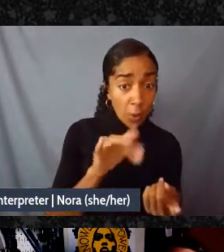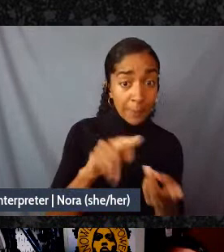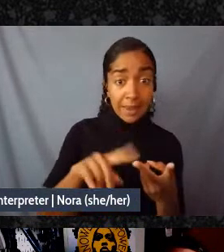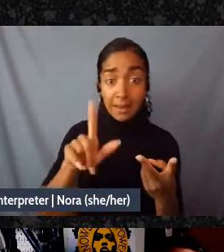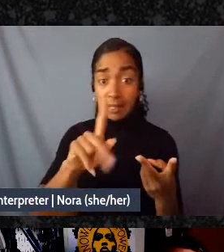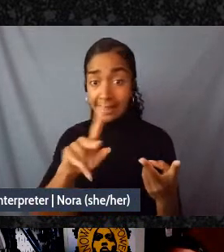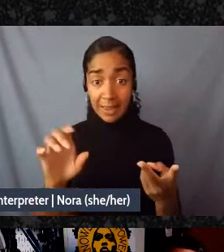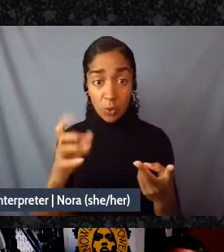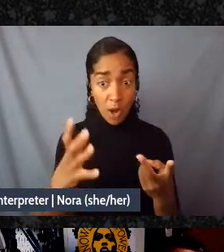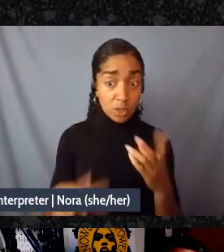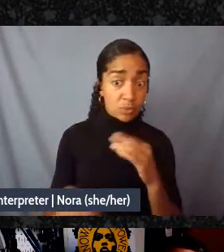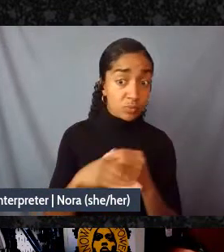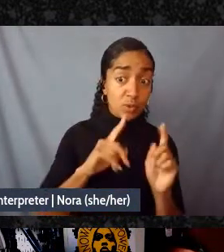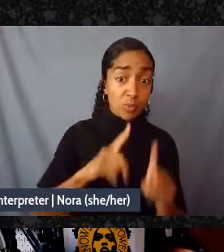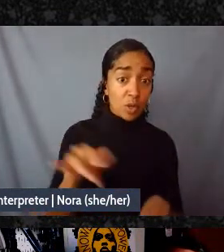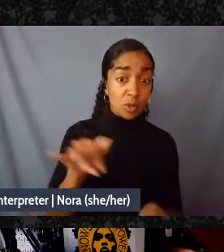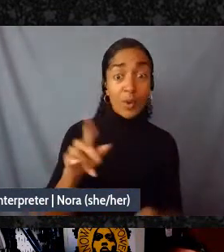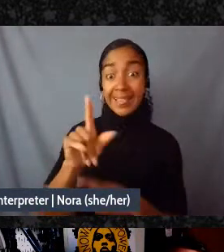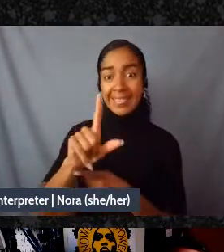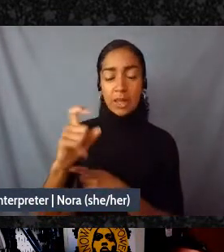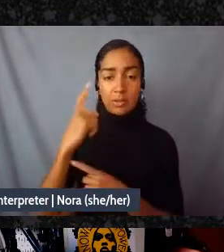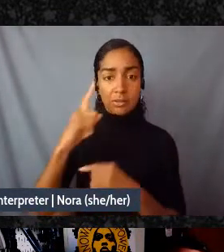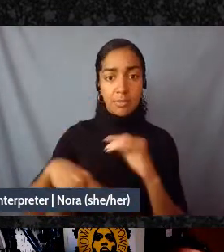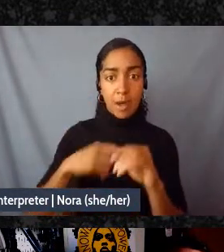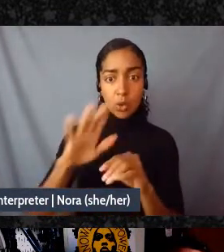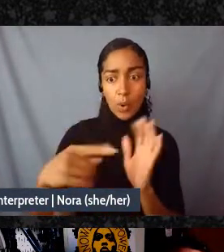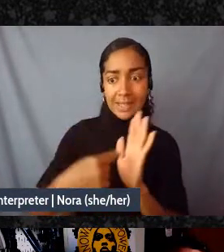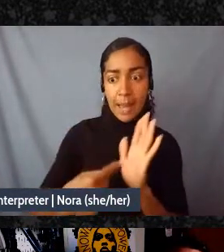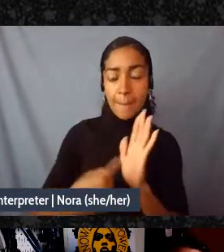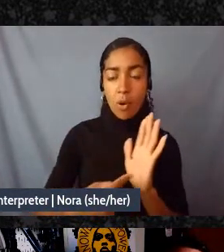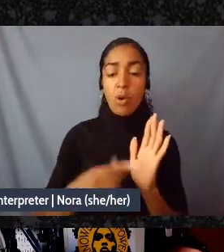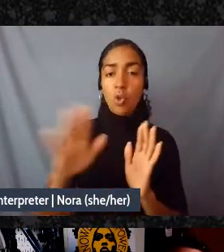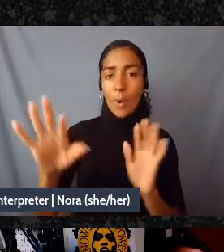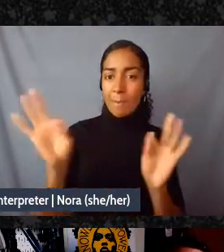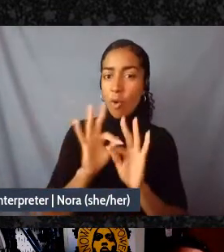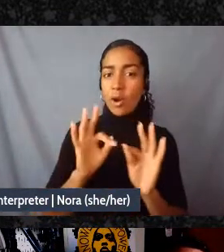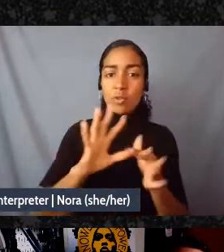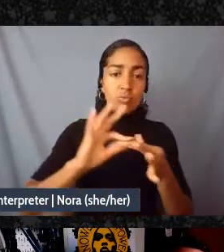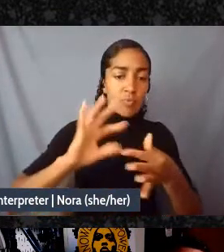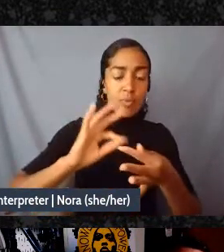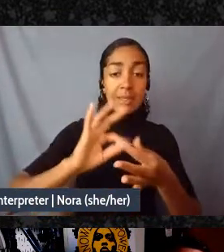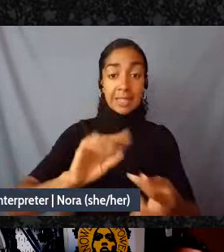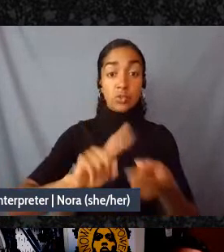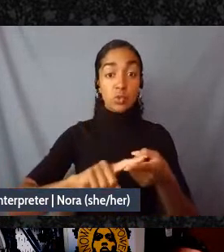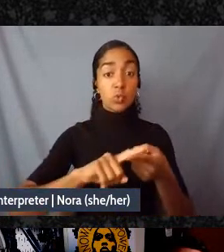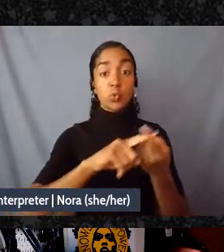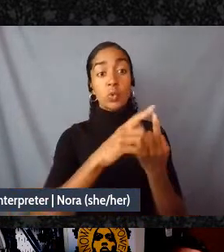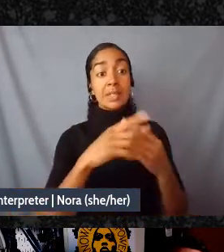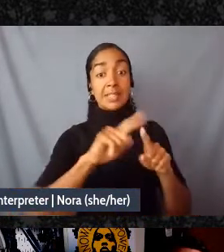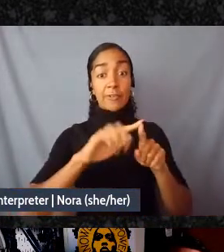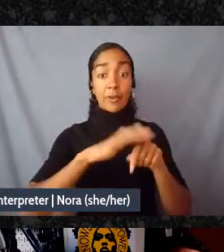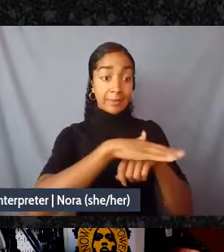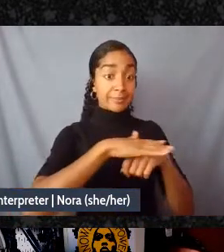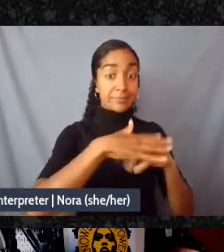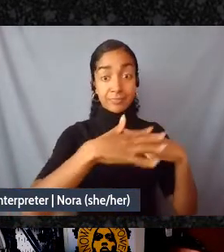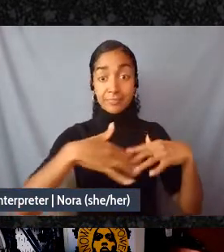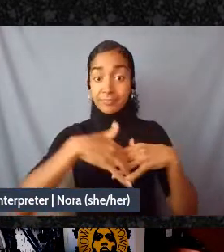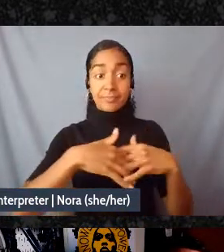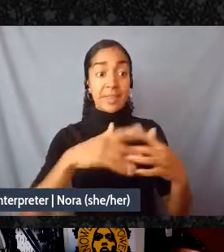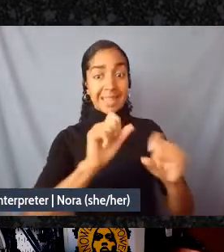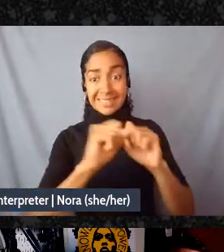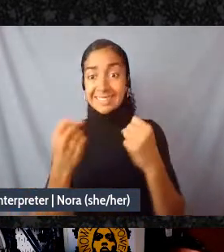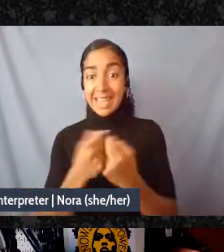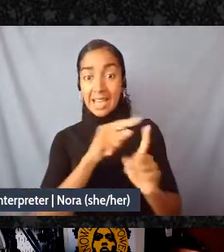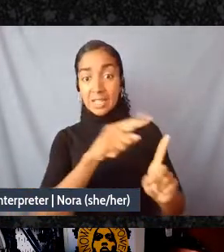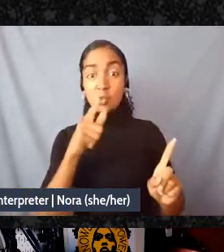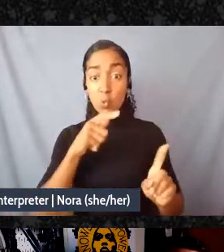remarks about nations and societies that are doing anti-colonial struggle right now against